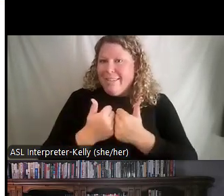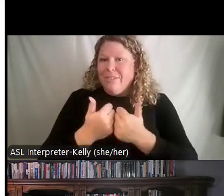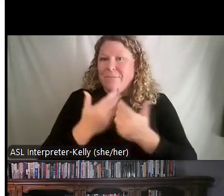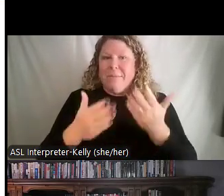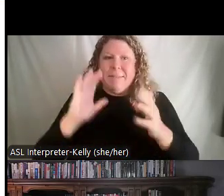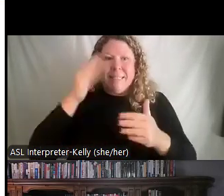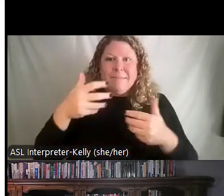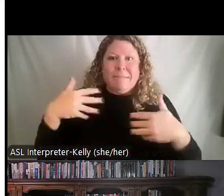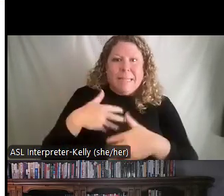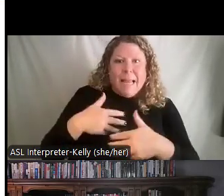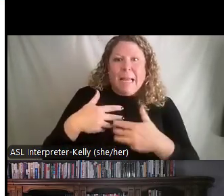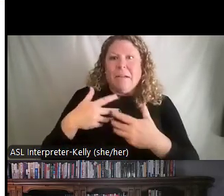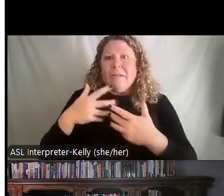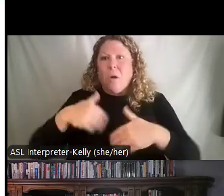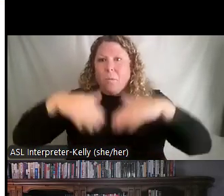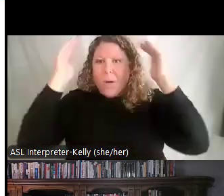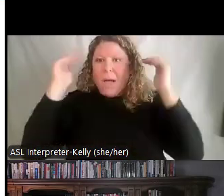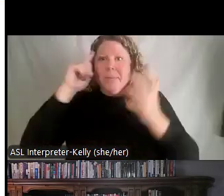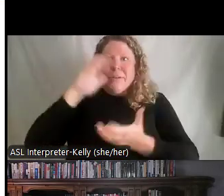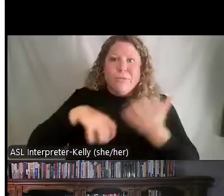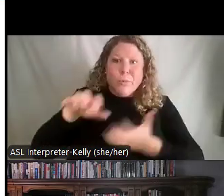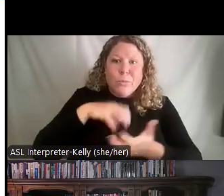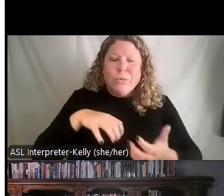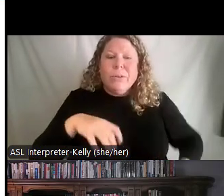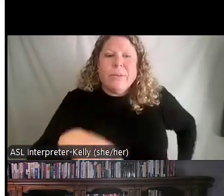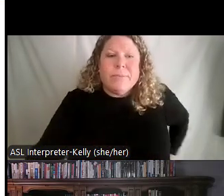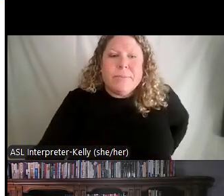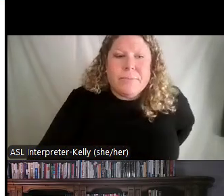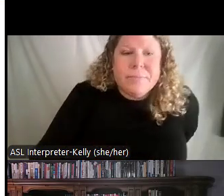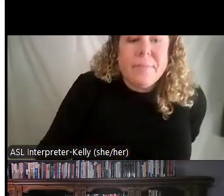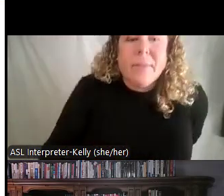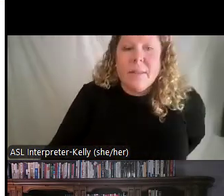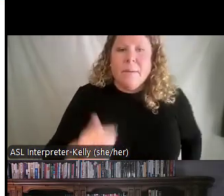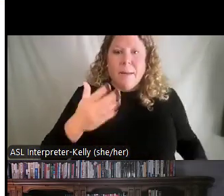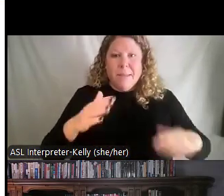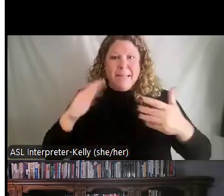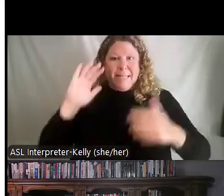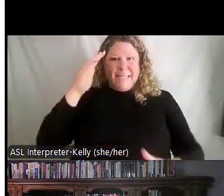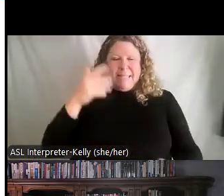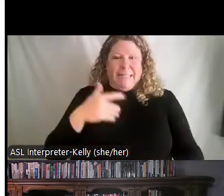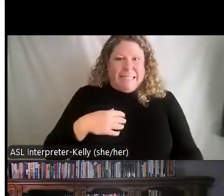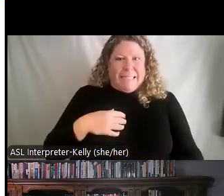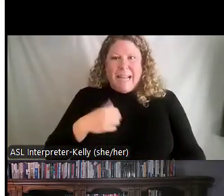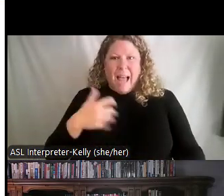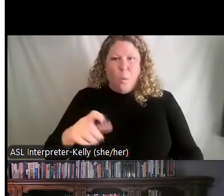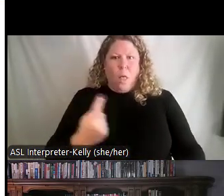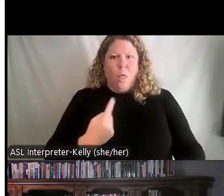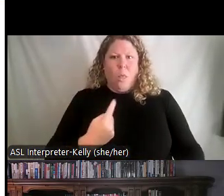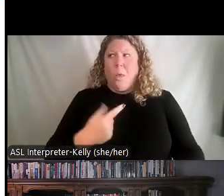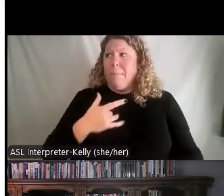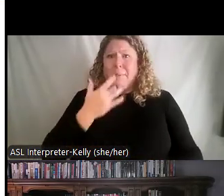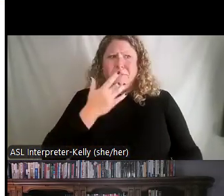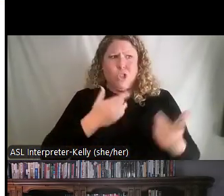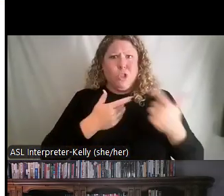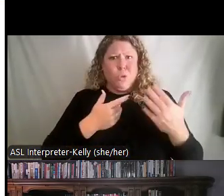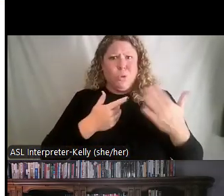overwhelmed, or confused. And they might seem reluctant to perform alone without that support that you've